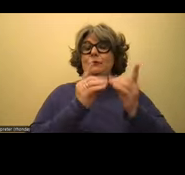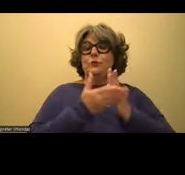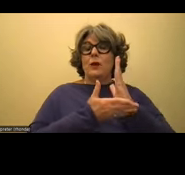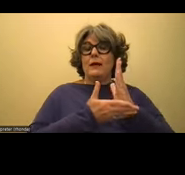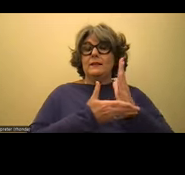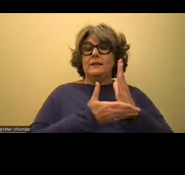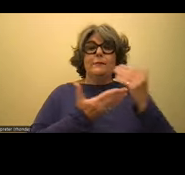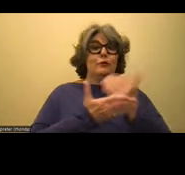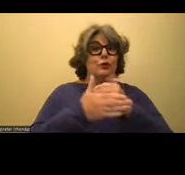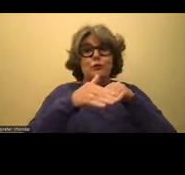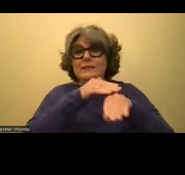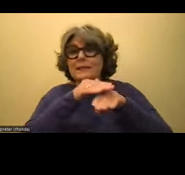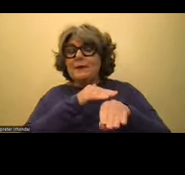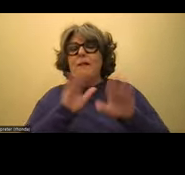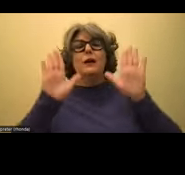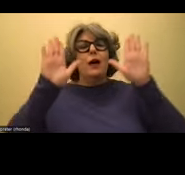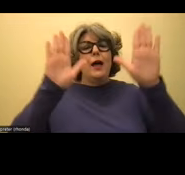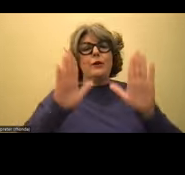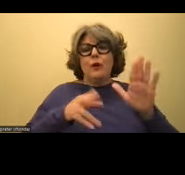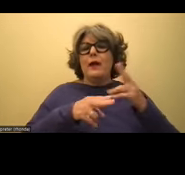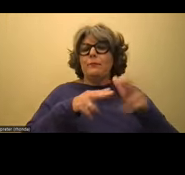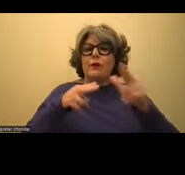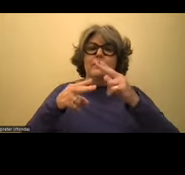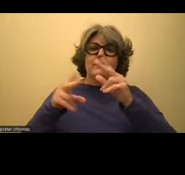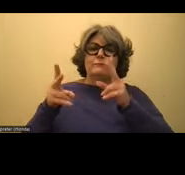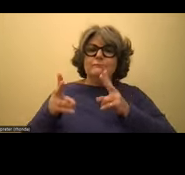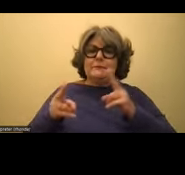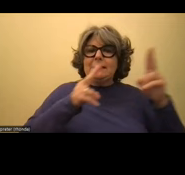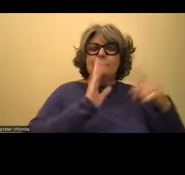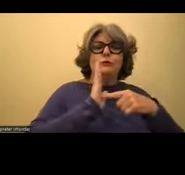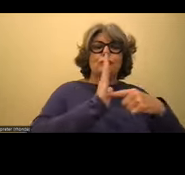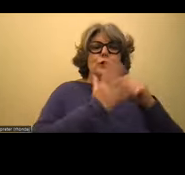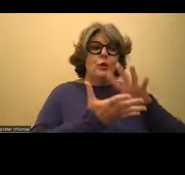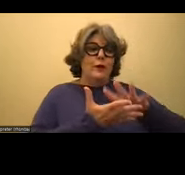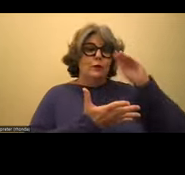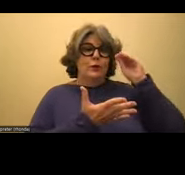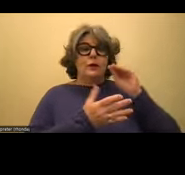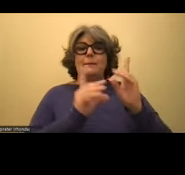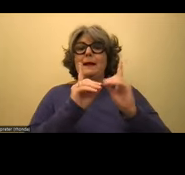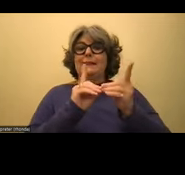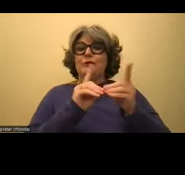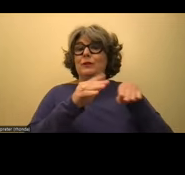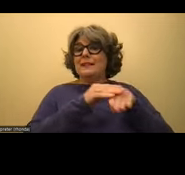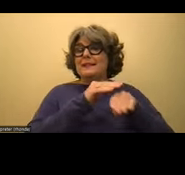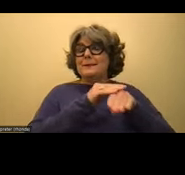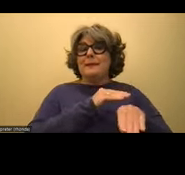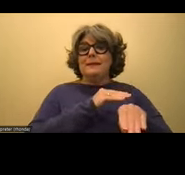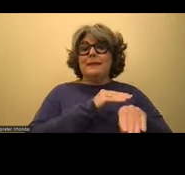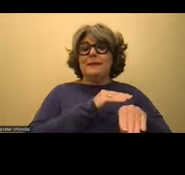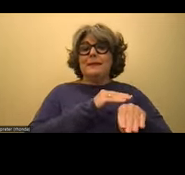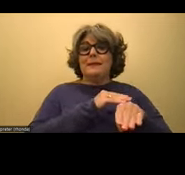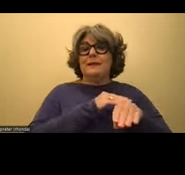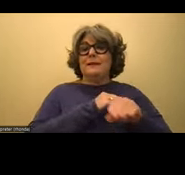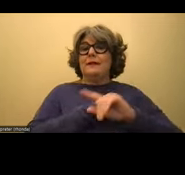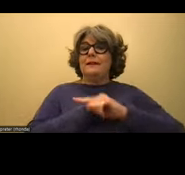you're new into accessibility, these are really great brief clips to share and to learn about digital accessibility. And I will pass it to